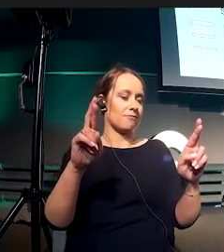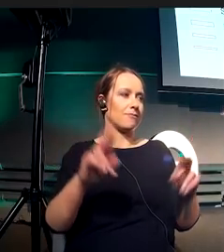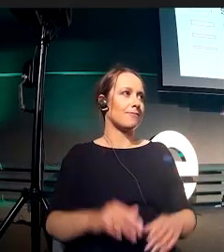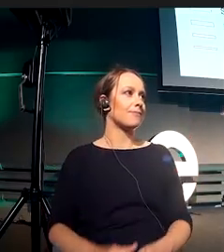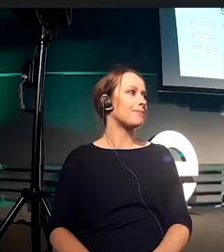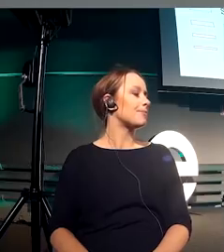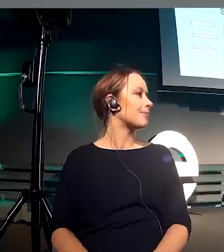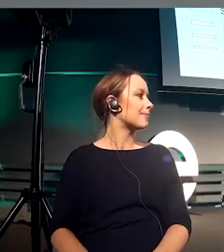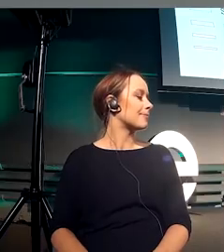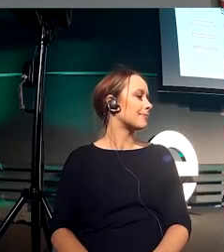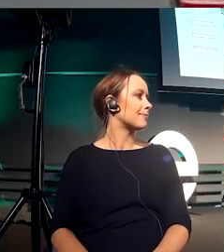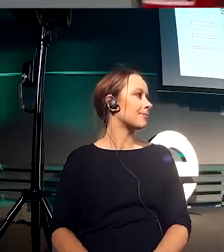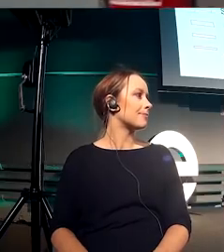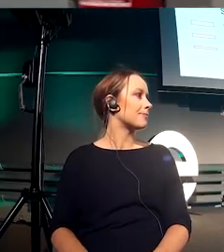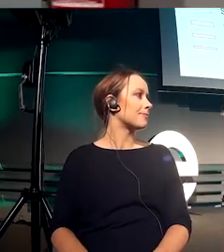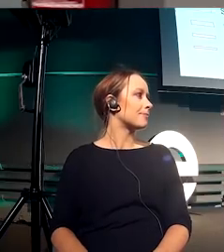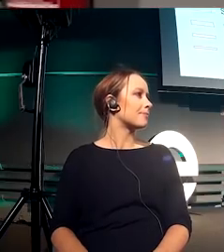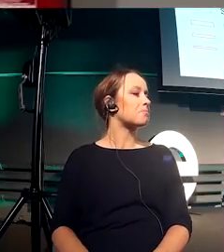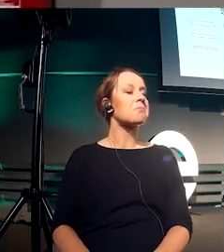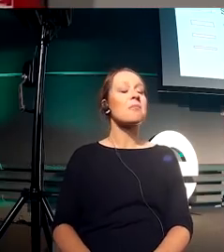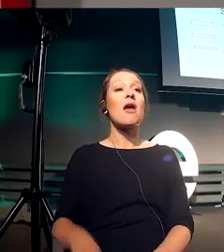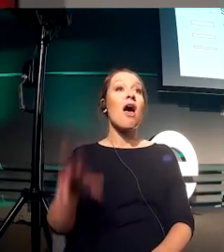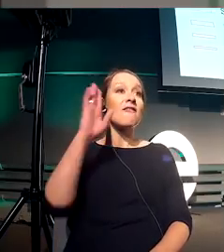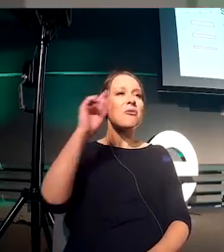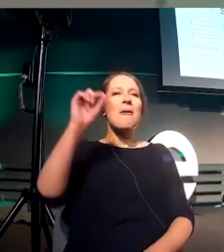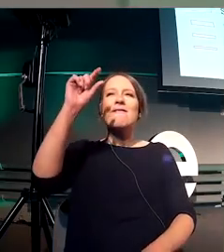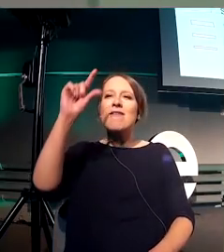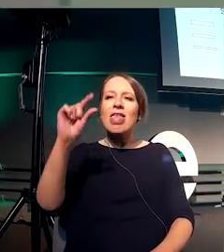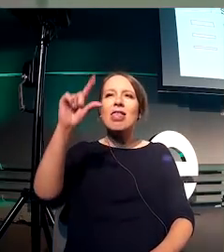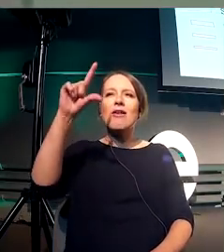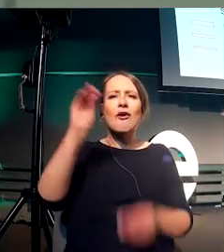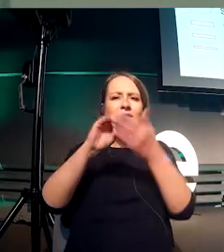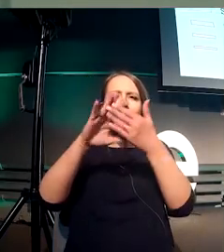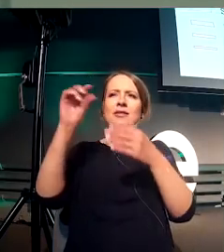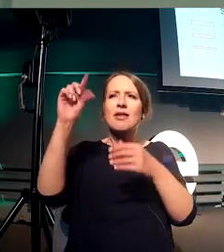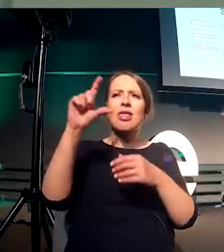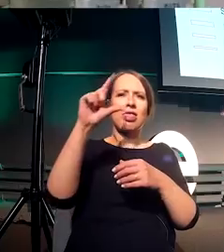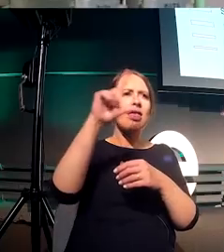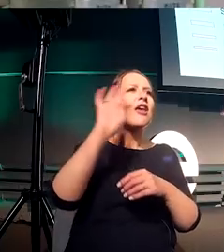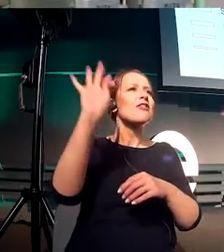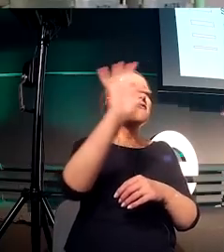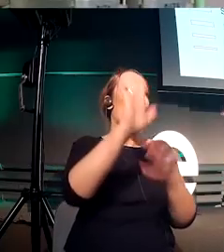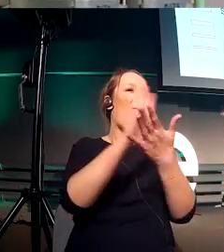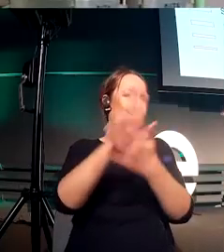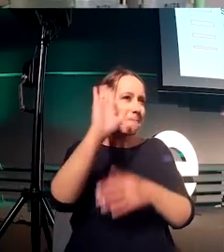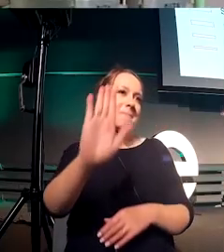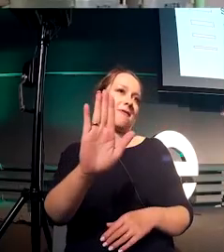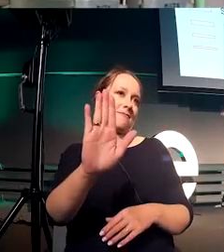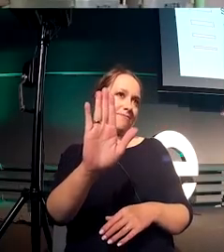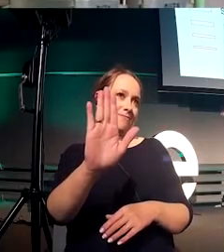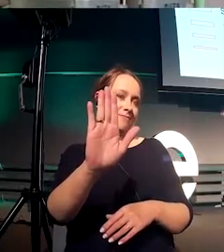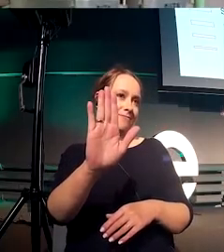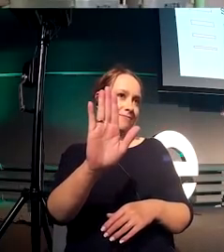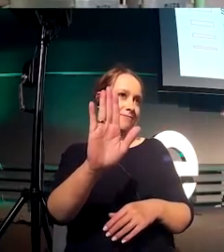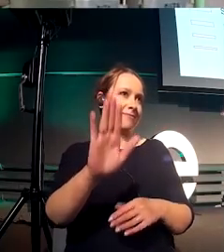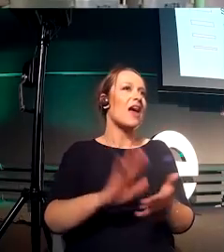has its purpose. It's just like it's a user experience. Each size of the typography has its purpose. So we have